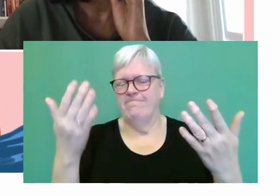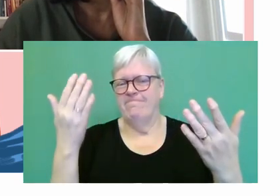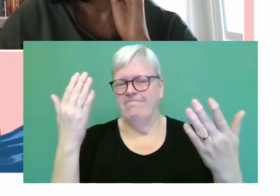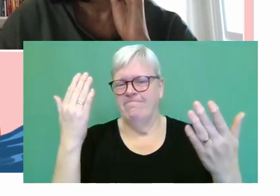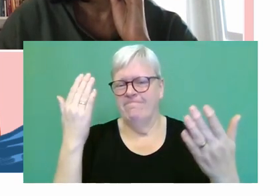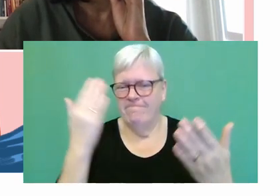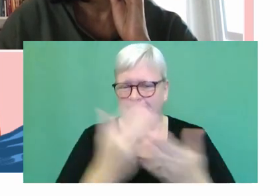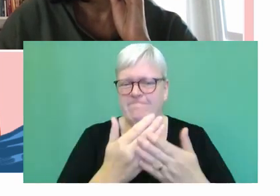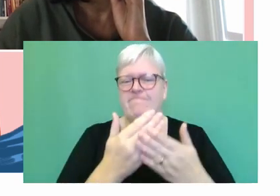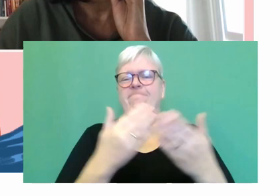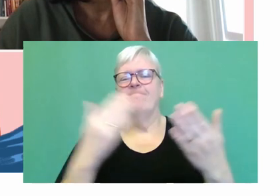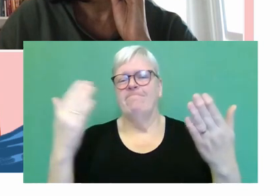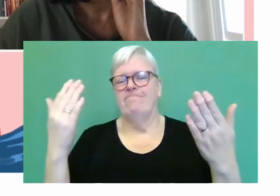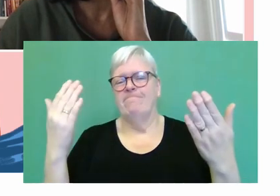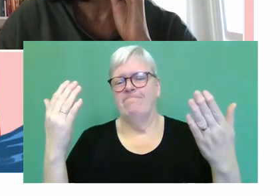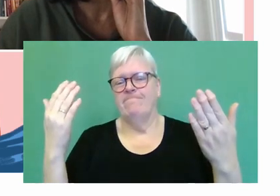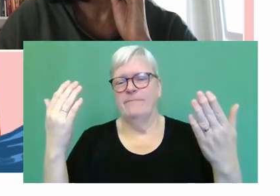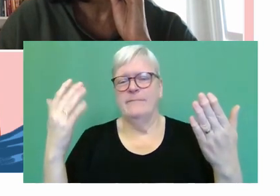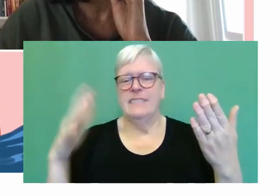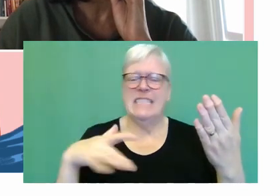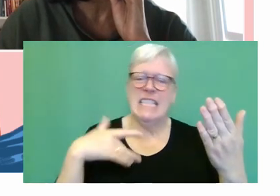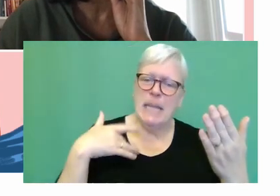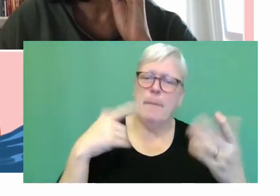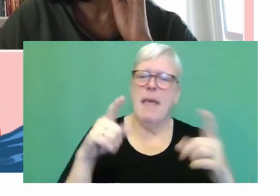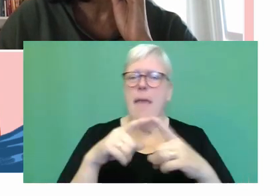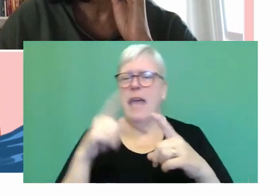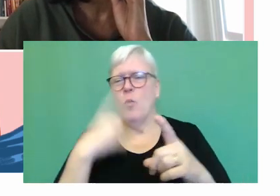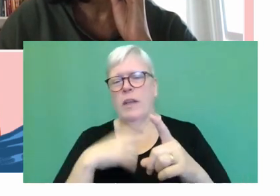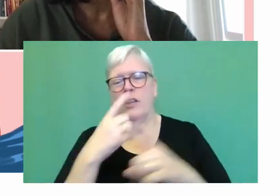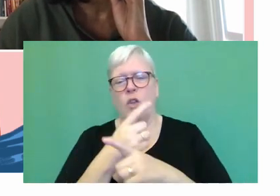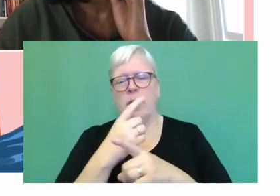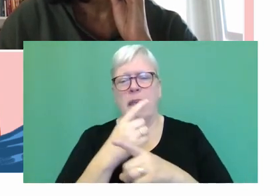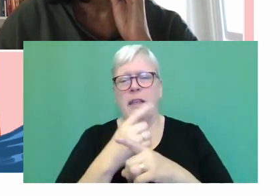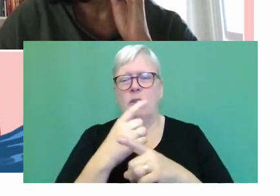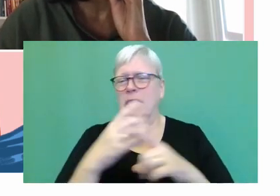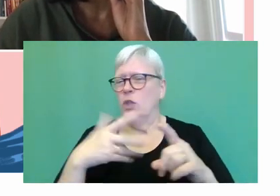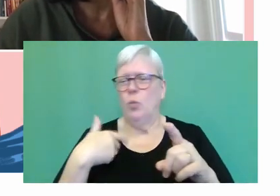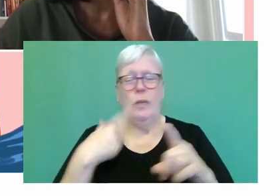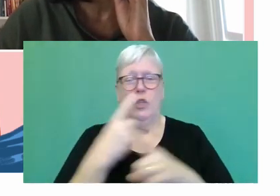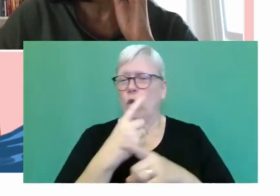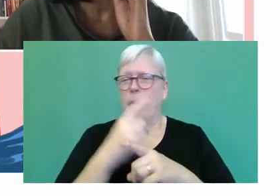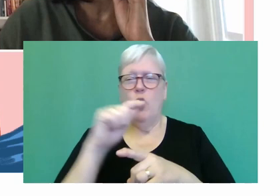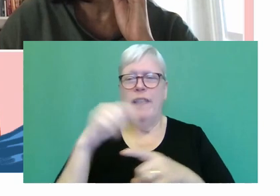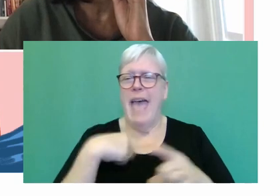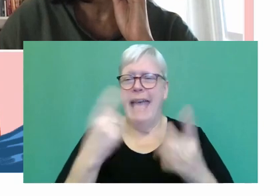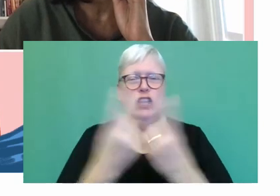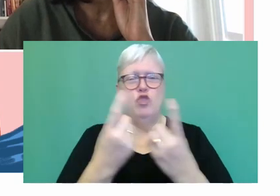issues around race and identity and things like that, they may not necessarily want to do that, right? So this is